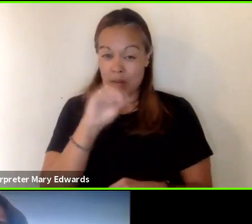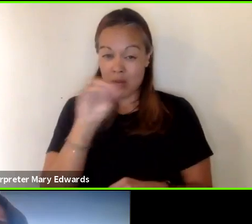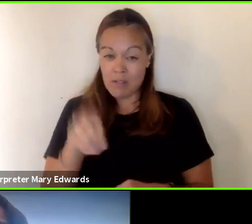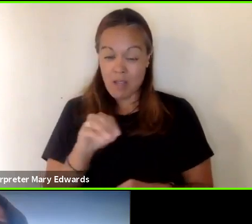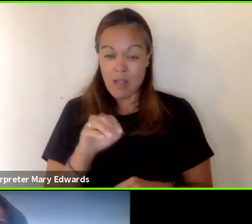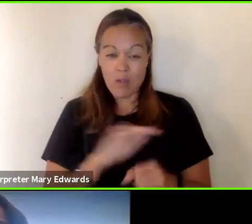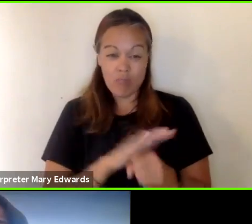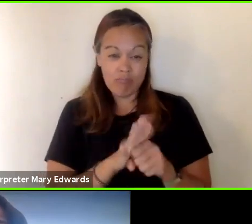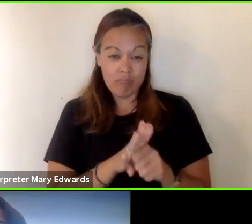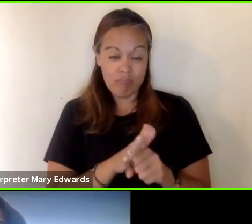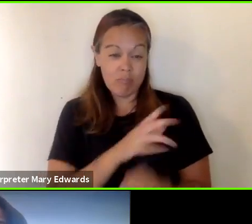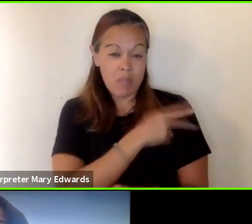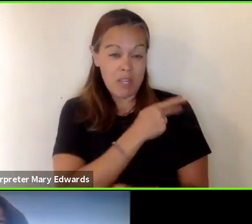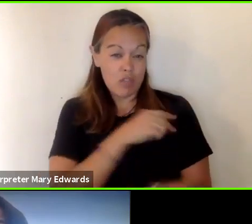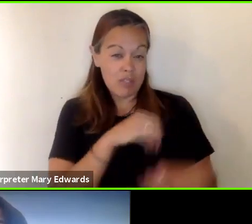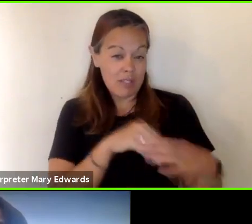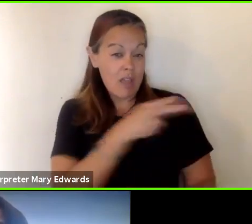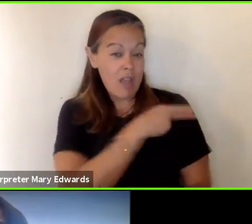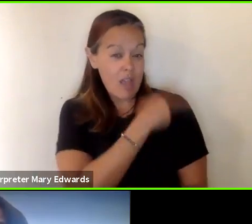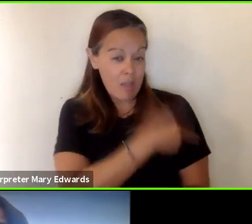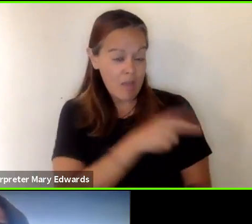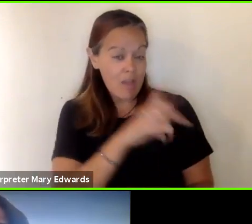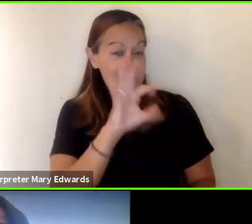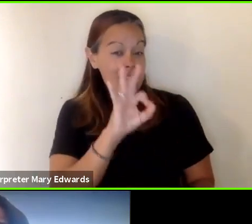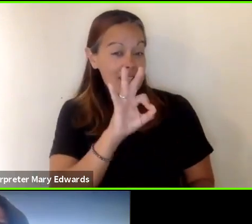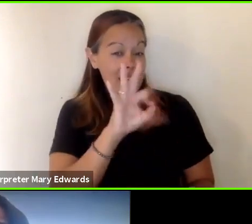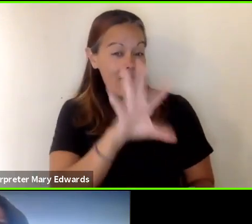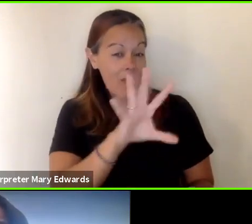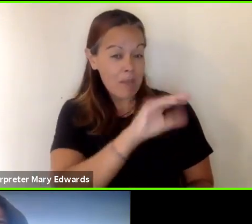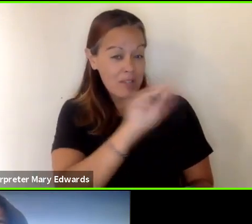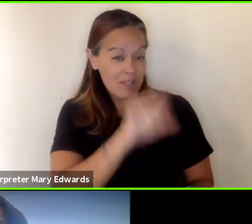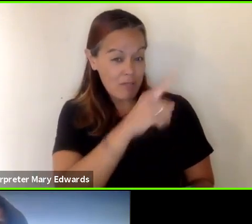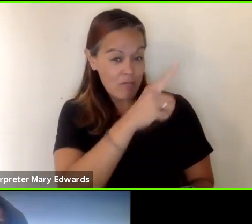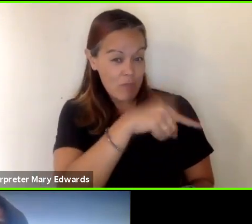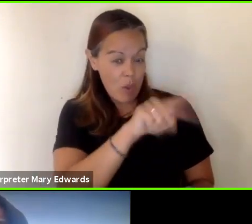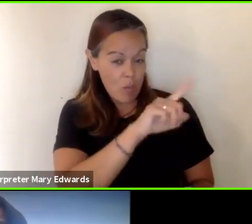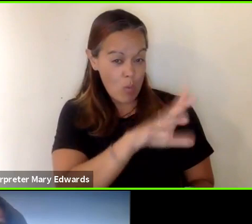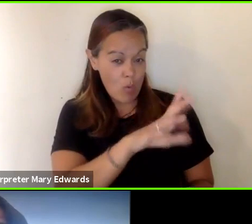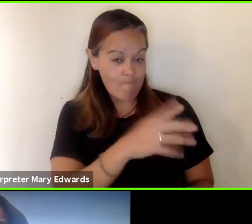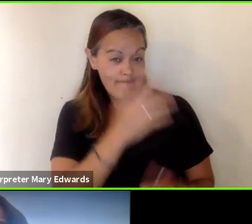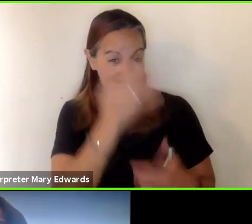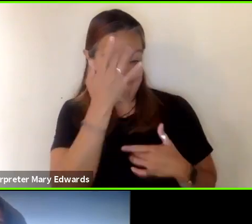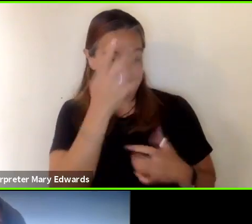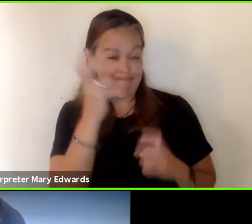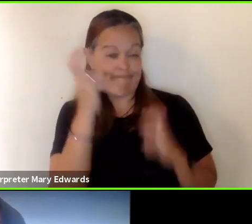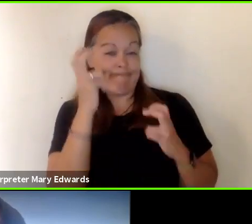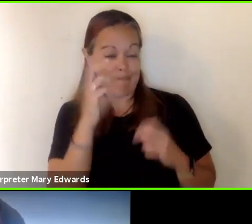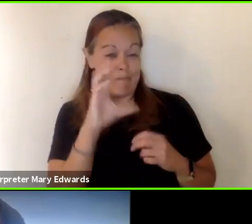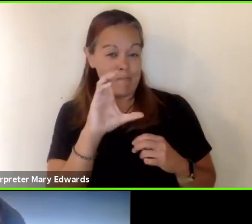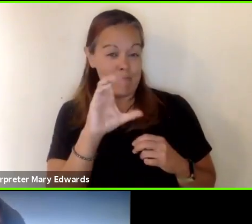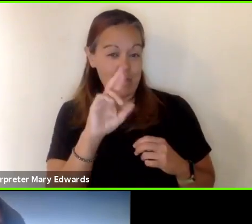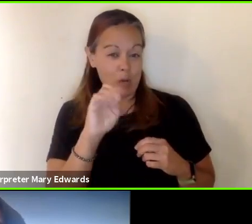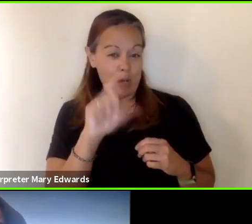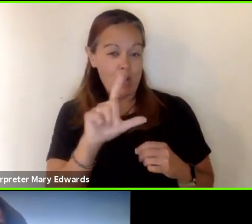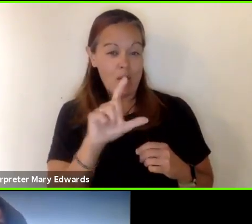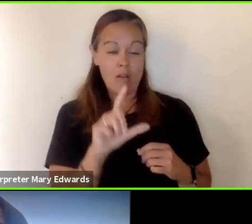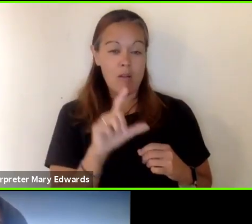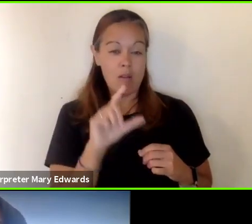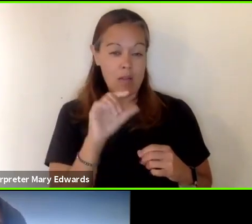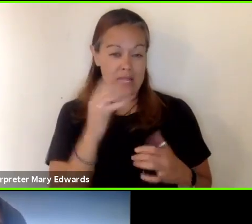patients who are hospitalized more than 95 percent of those who end up critically ill in the intensive care units